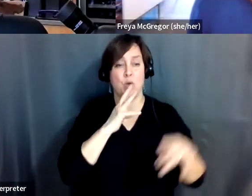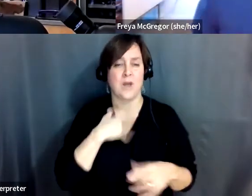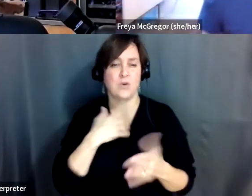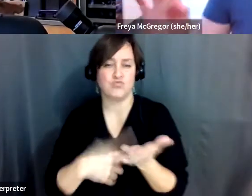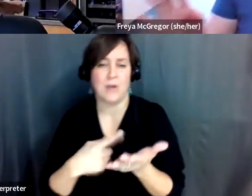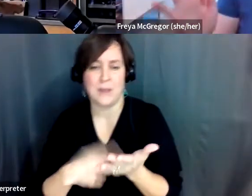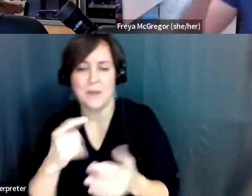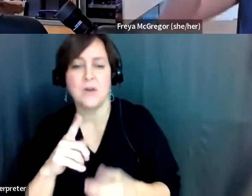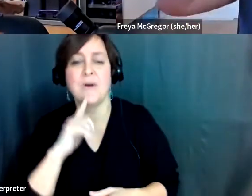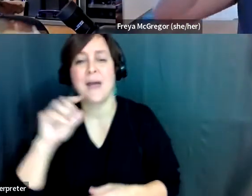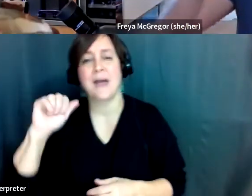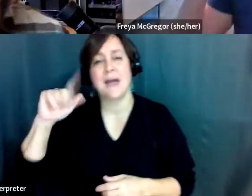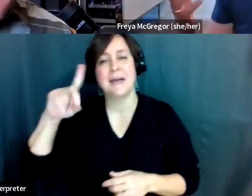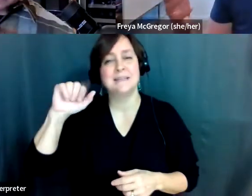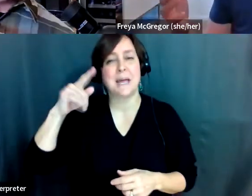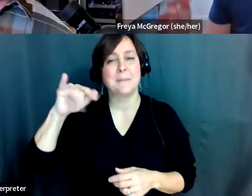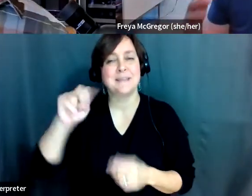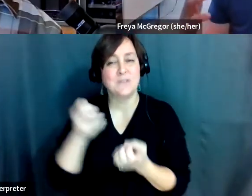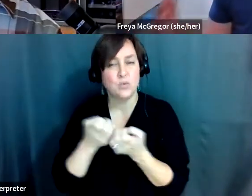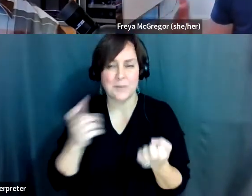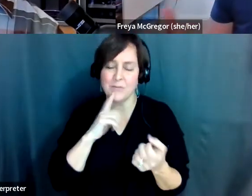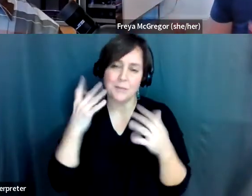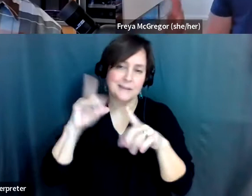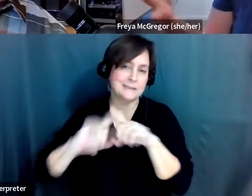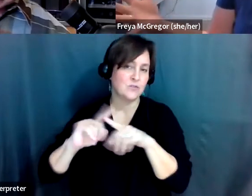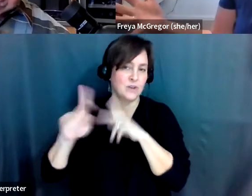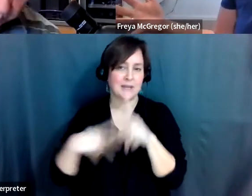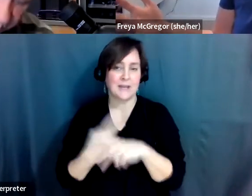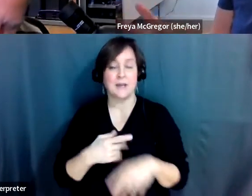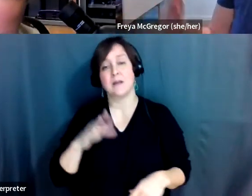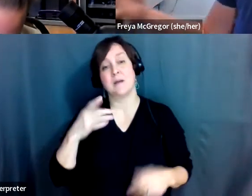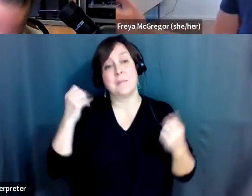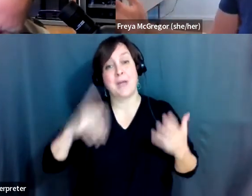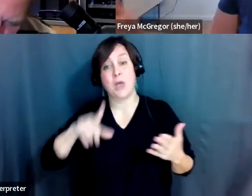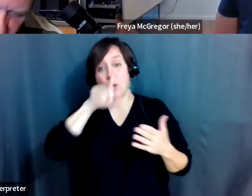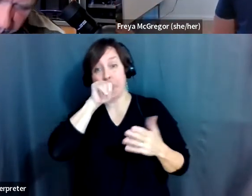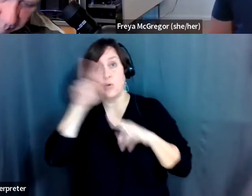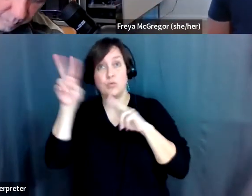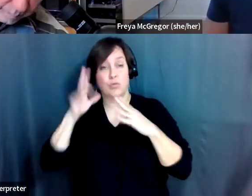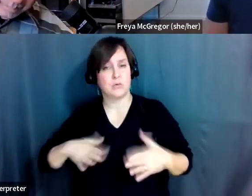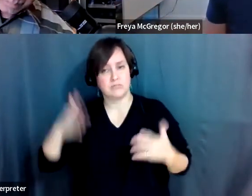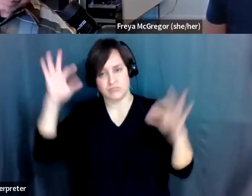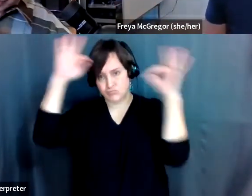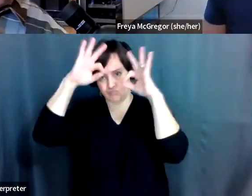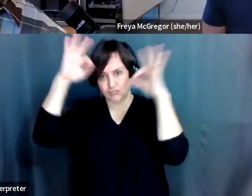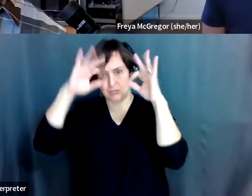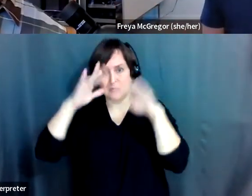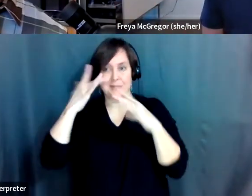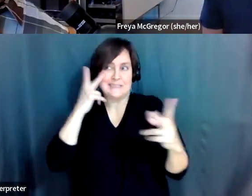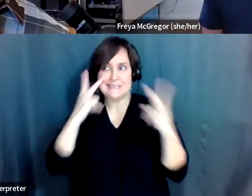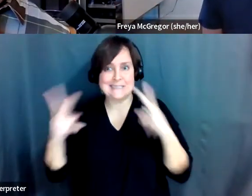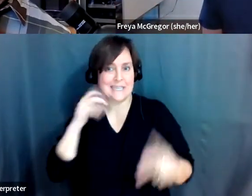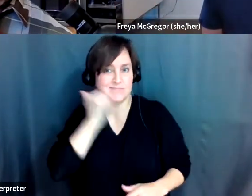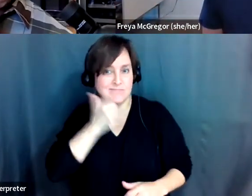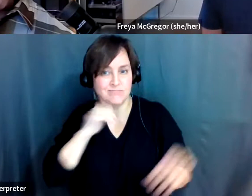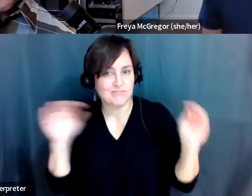adaptive birding equipment. There's lots of different kinds. It's really, really cool. And a lot of birders don't know about it because we just don't see it in, in our everyday birding experiences.